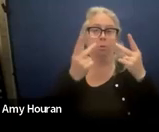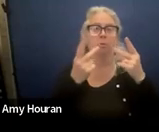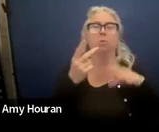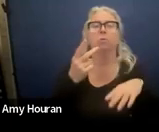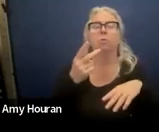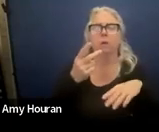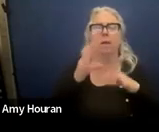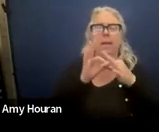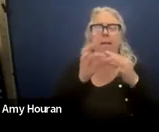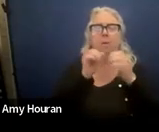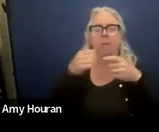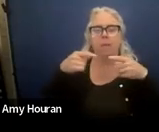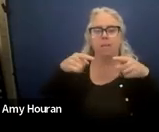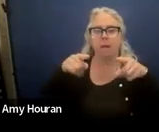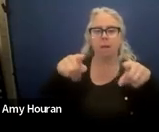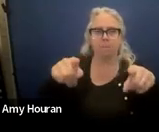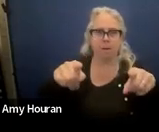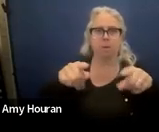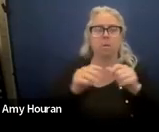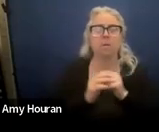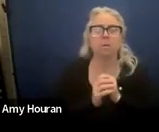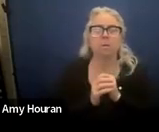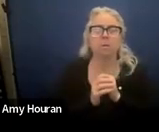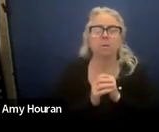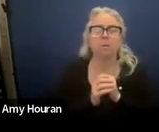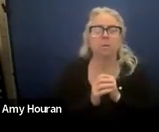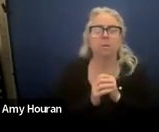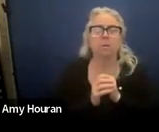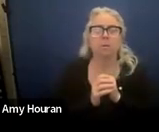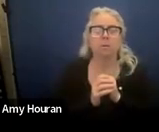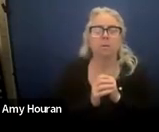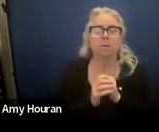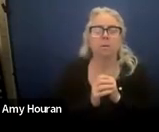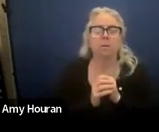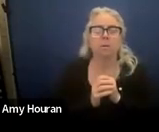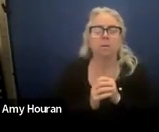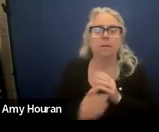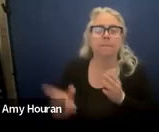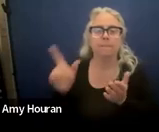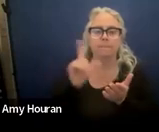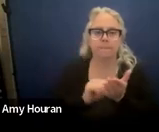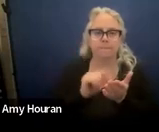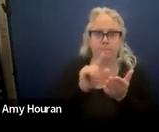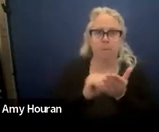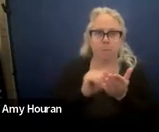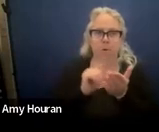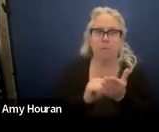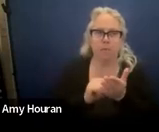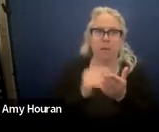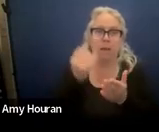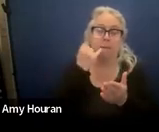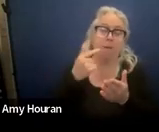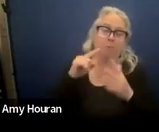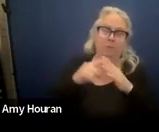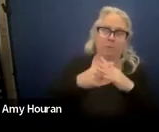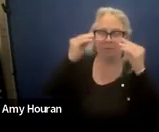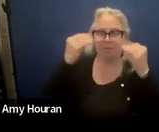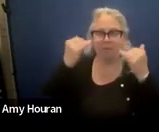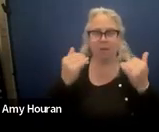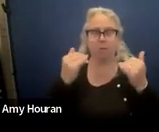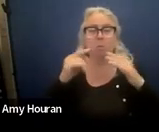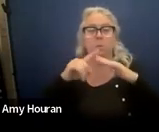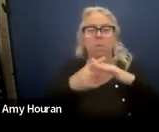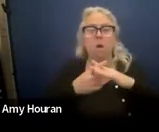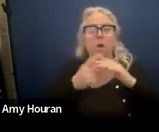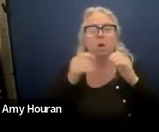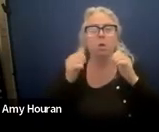so alignment alignment alignment i would print this out if i were starting to teach now um so you start with your